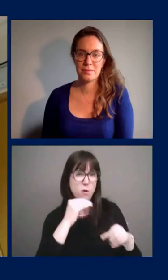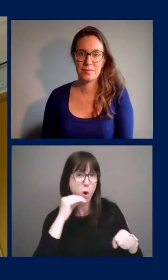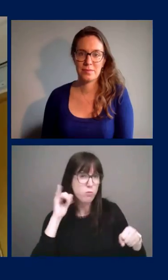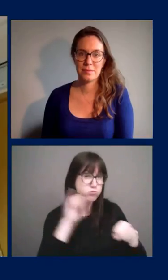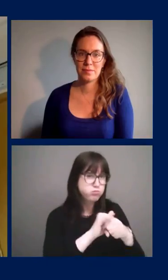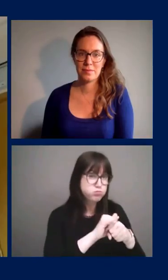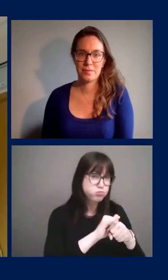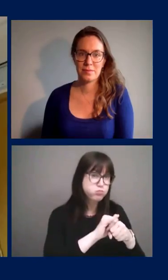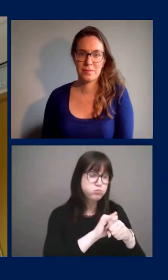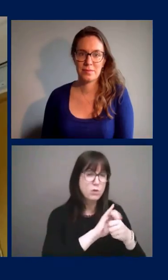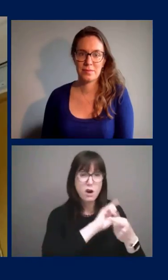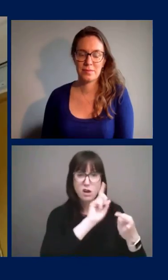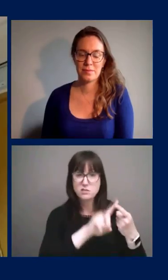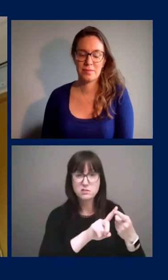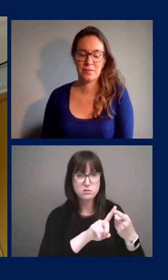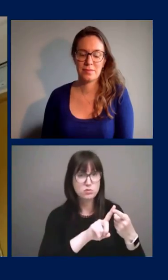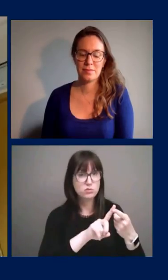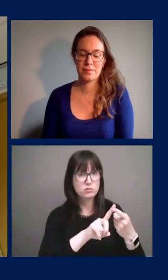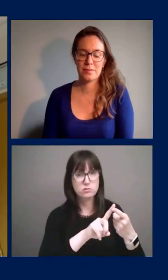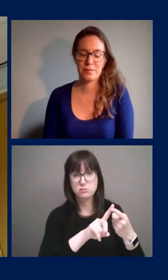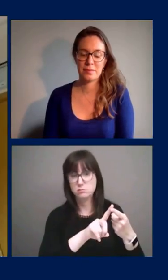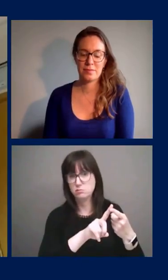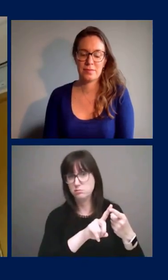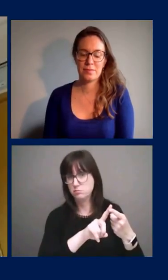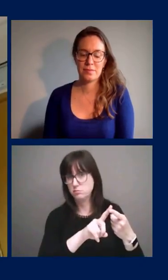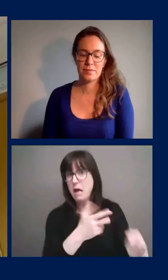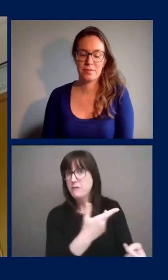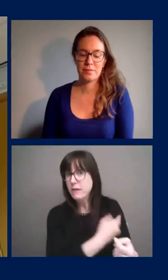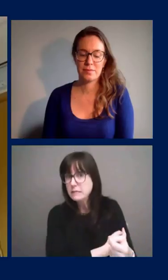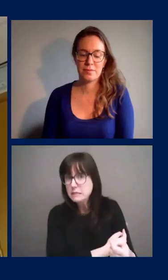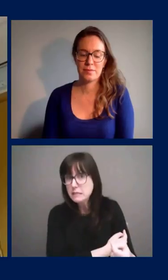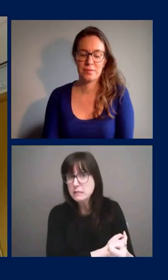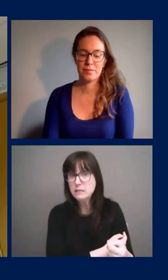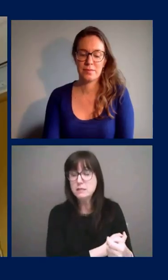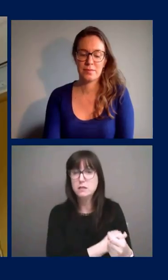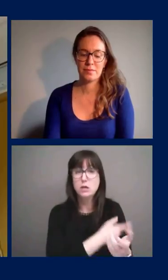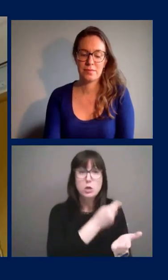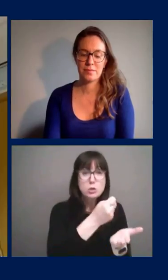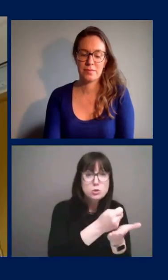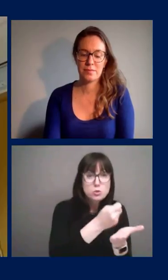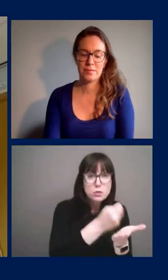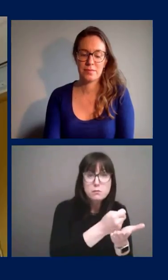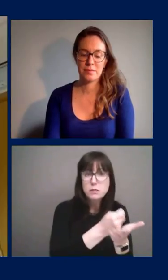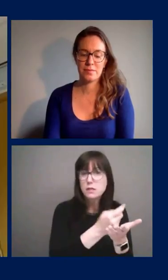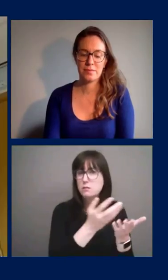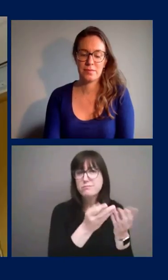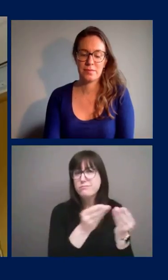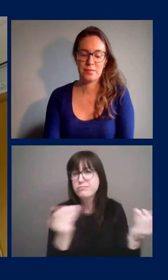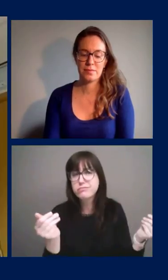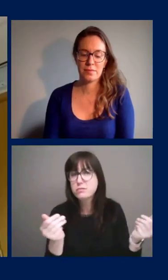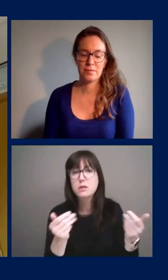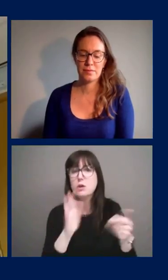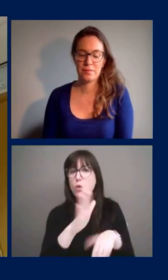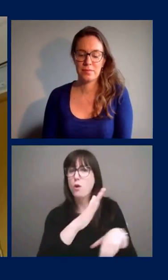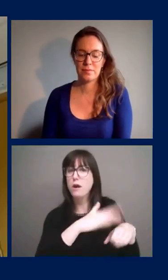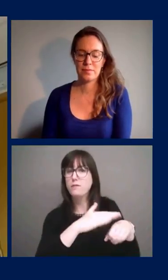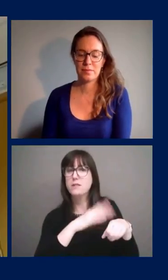in a kind of self-isolation until there's a vaccine or a cure what is your advisement to them um